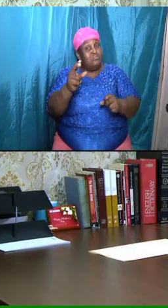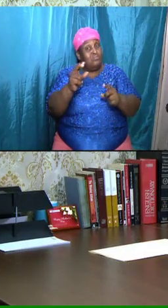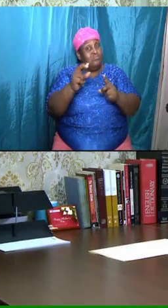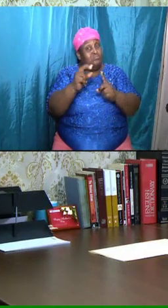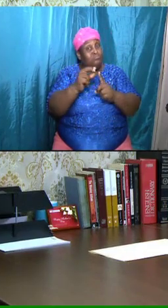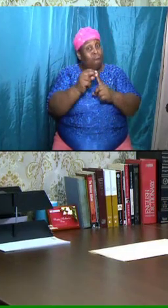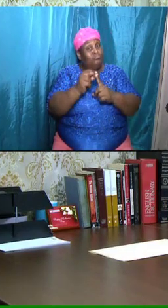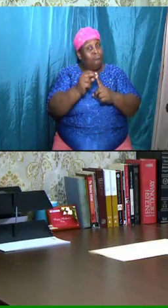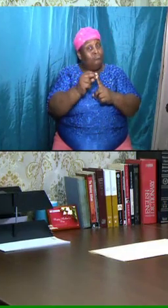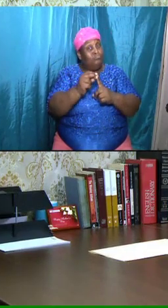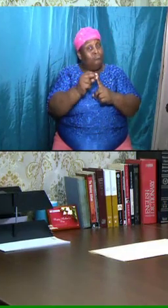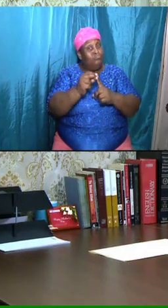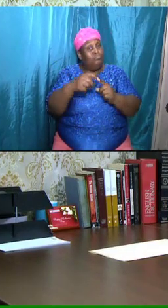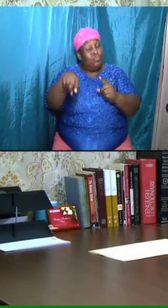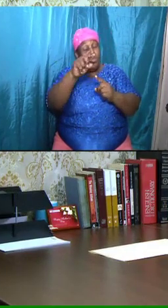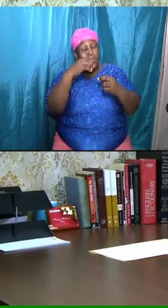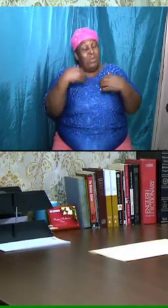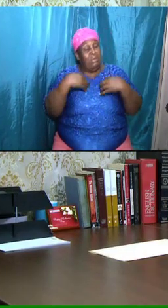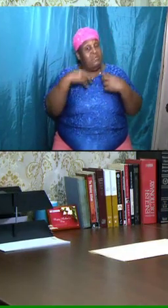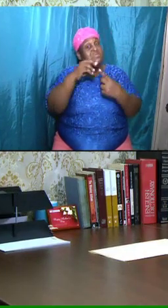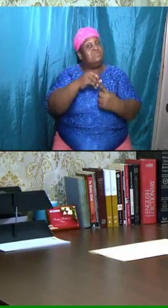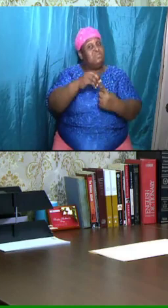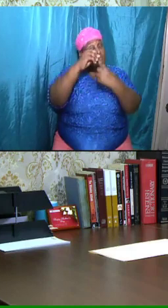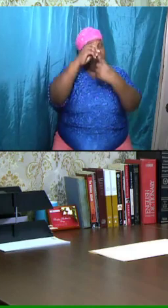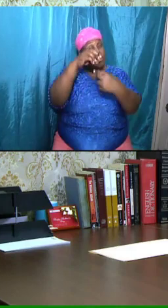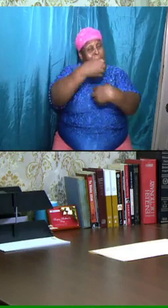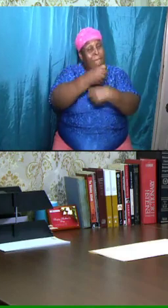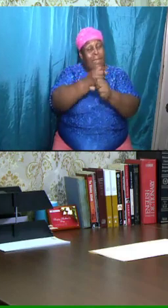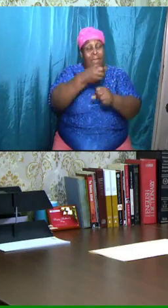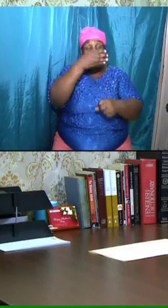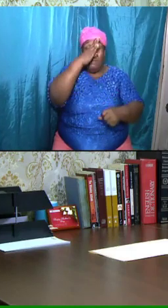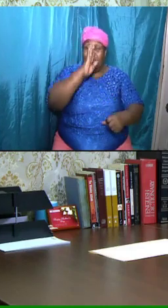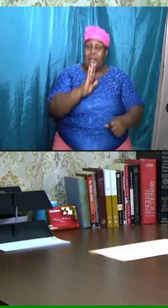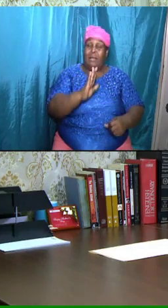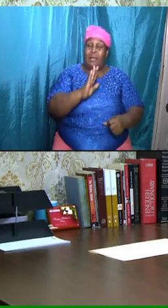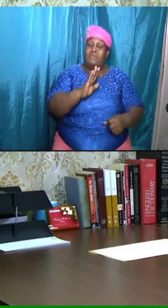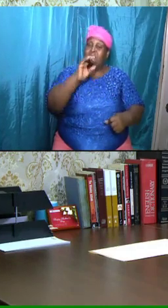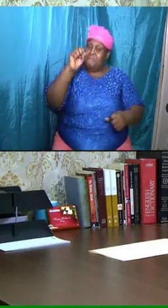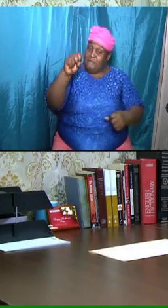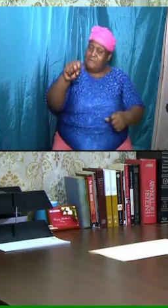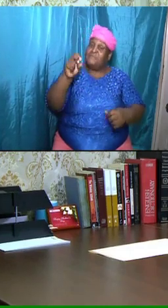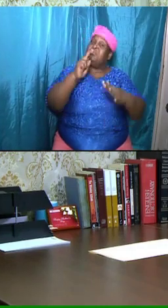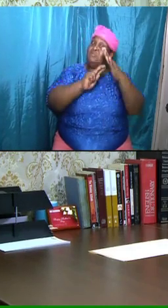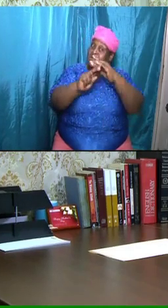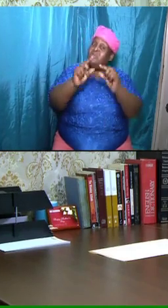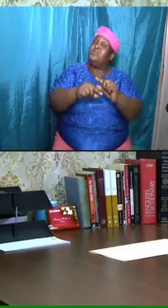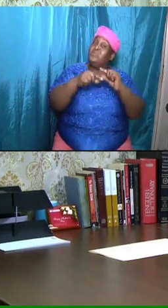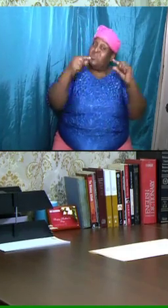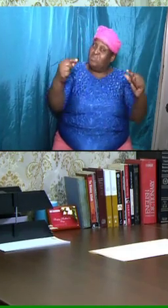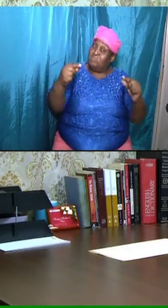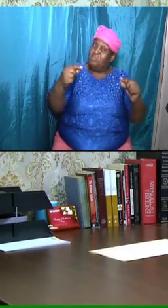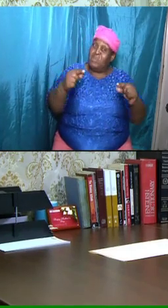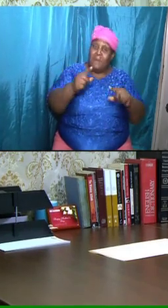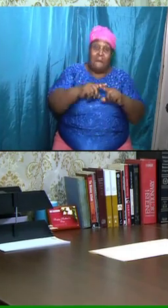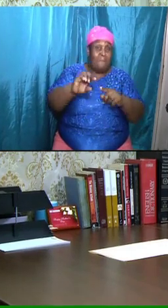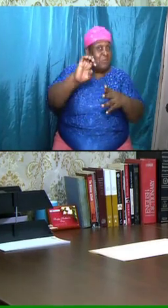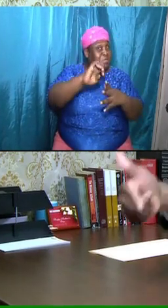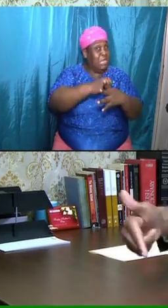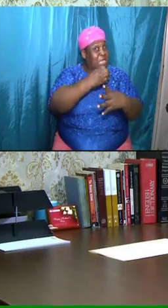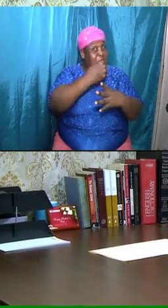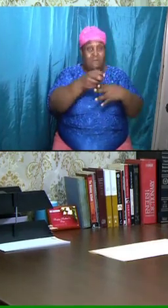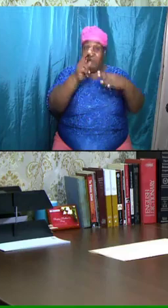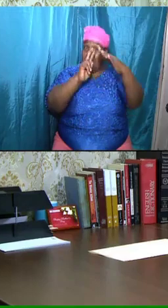are special. We have been made that way by Almighty God. Yes, the prophets were great, but even the prophets looked into and